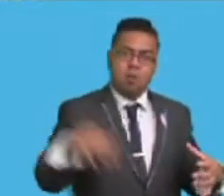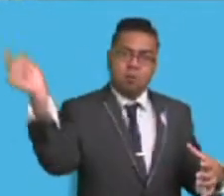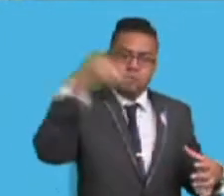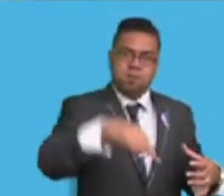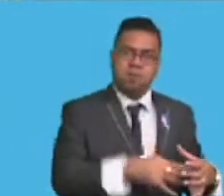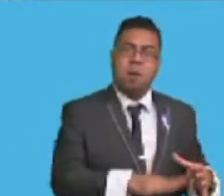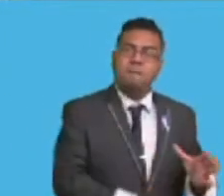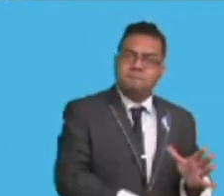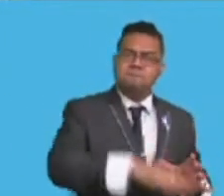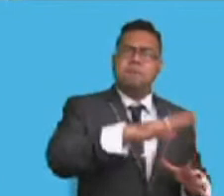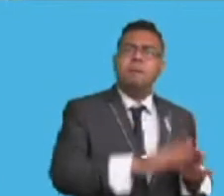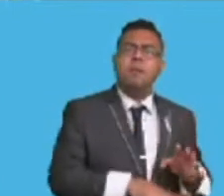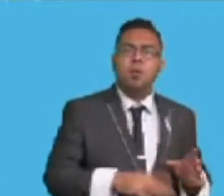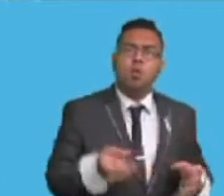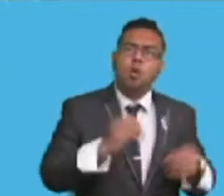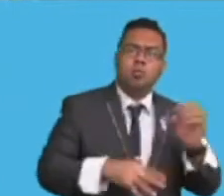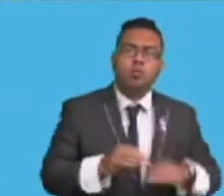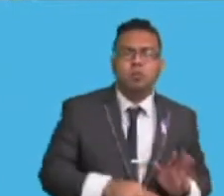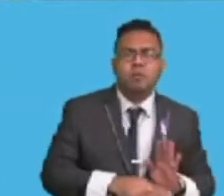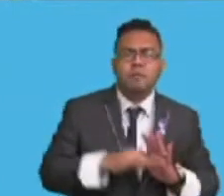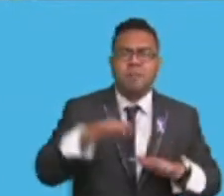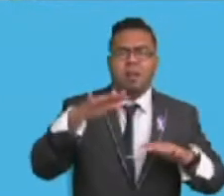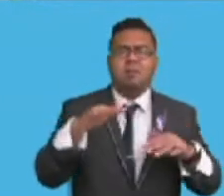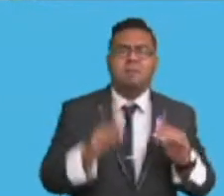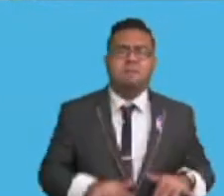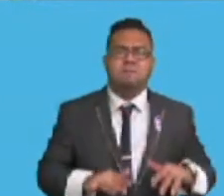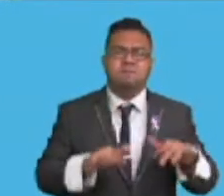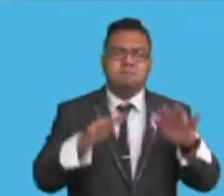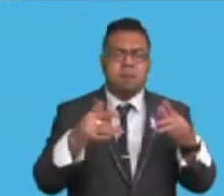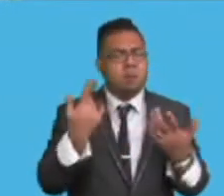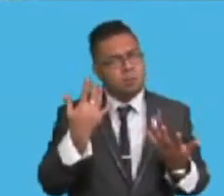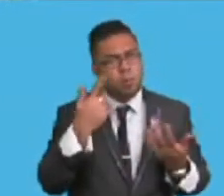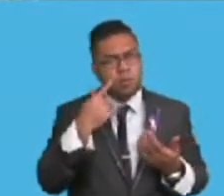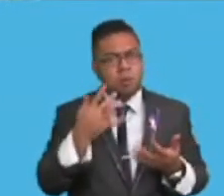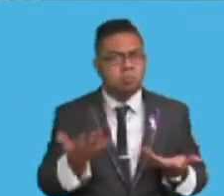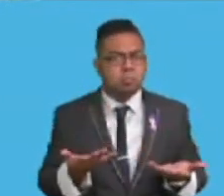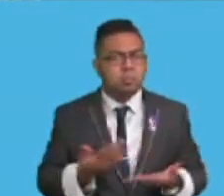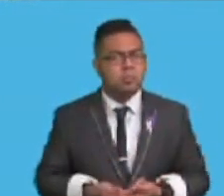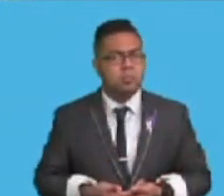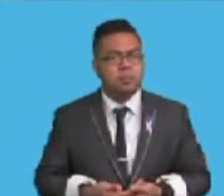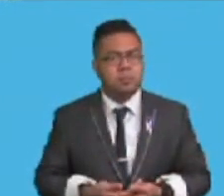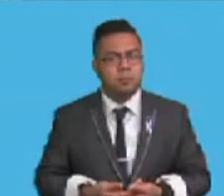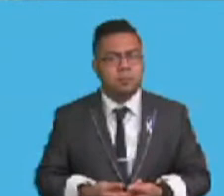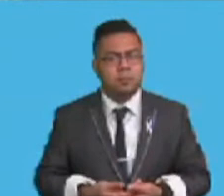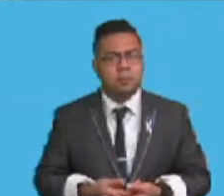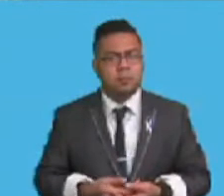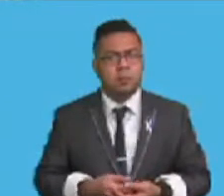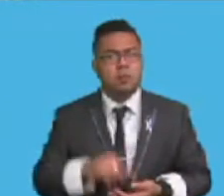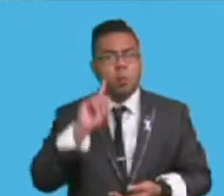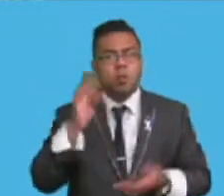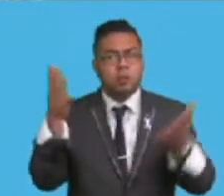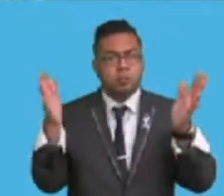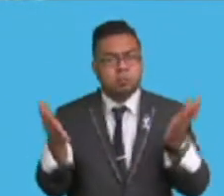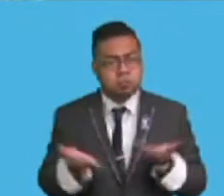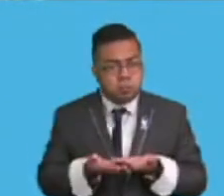is four retention dams up in the Nandi watershed, two in the Nandi River upstream and